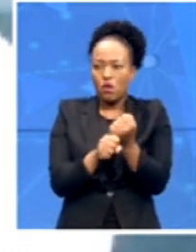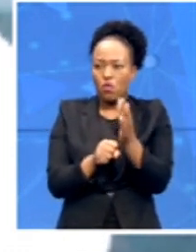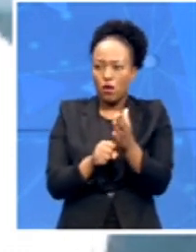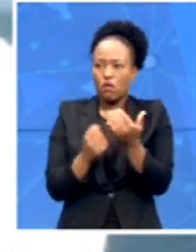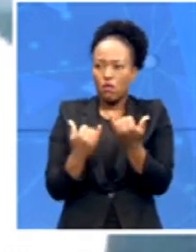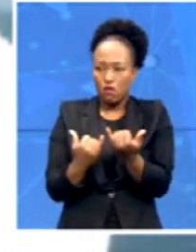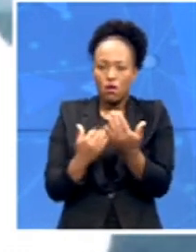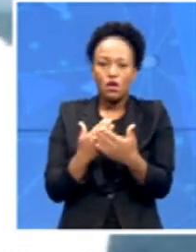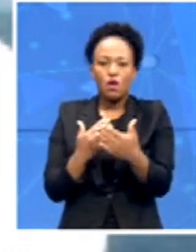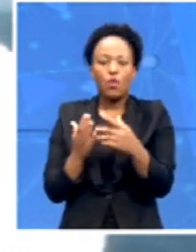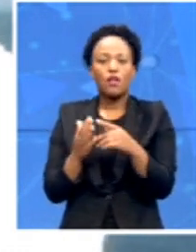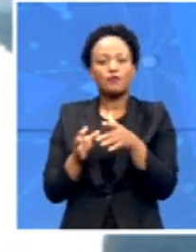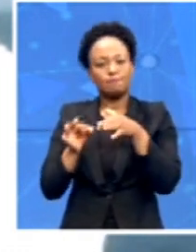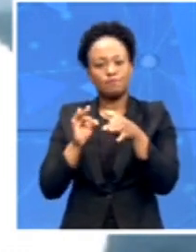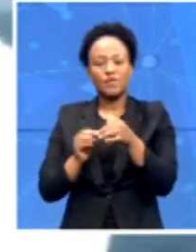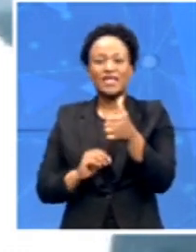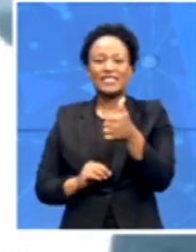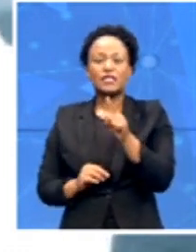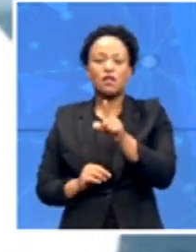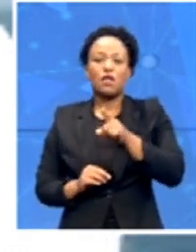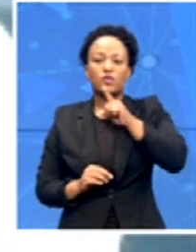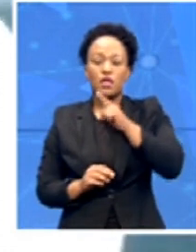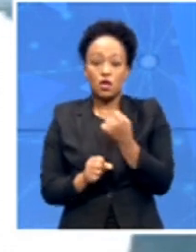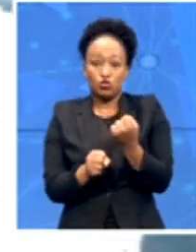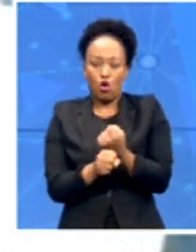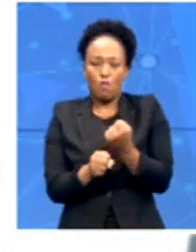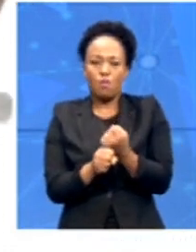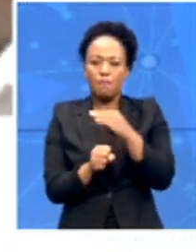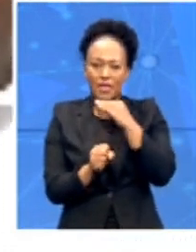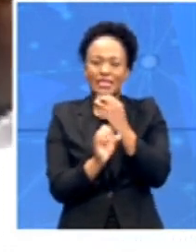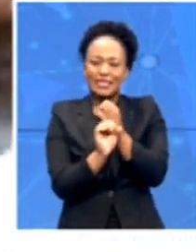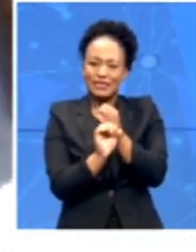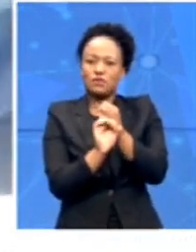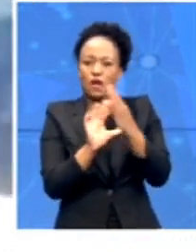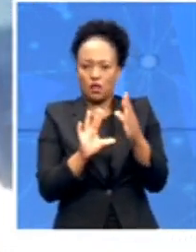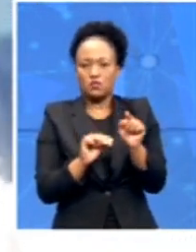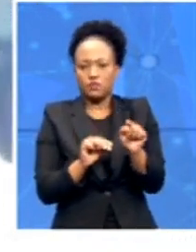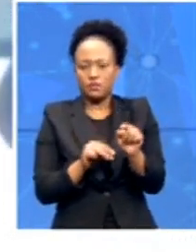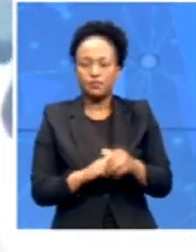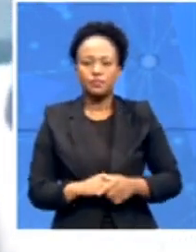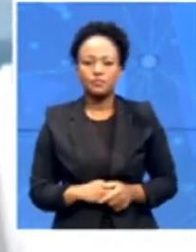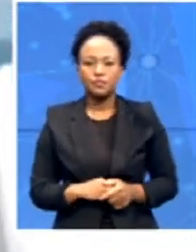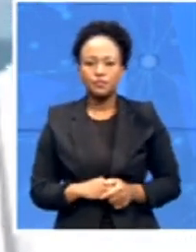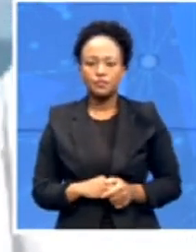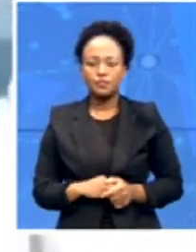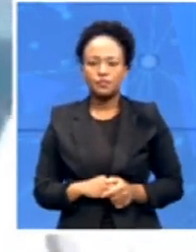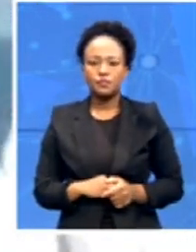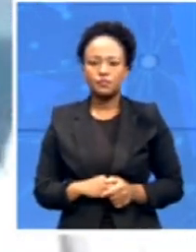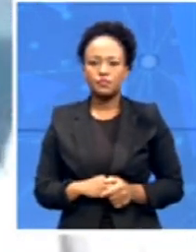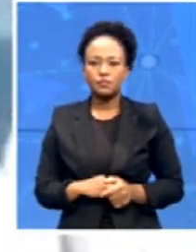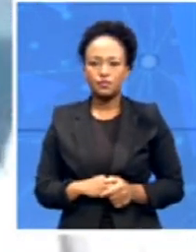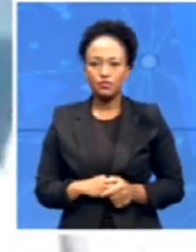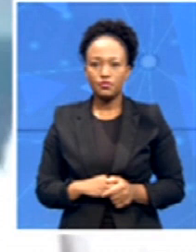thousand to me is just a starter and then of course there's also uh it is one of the the presidential